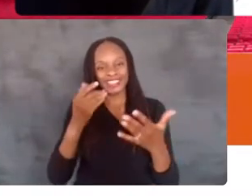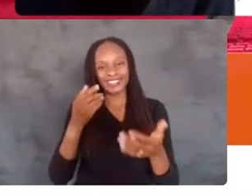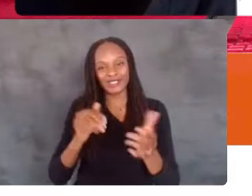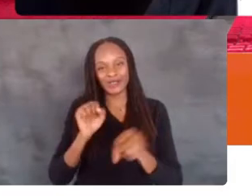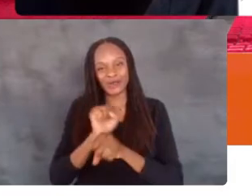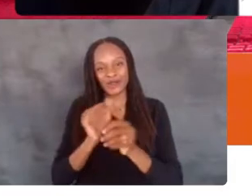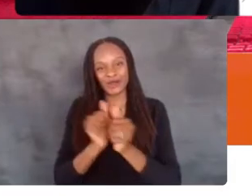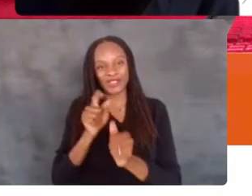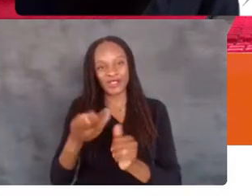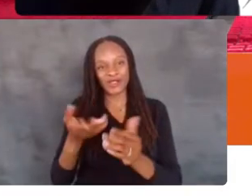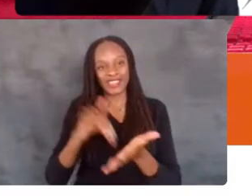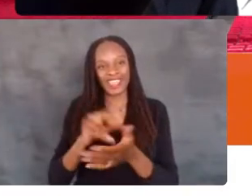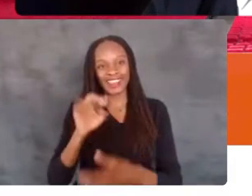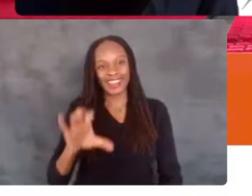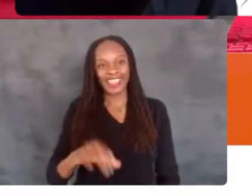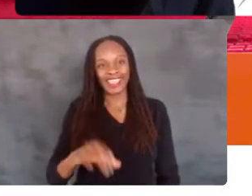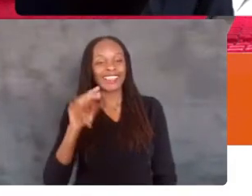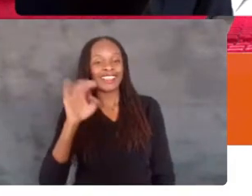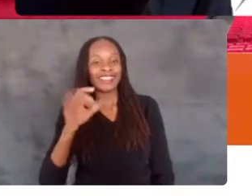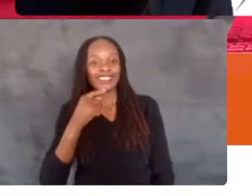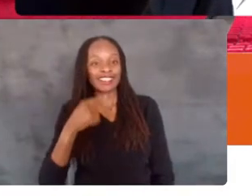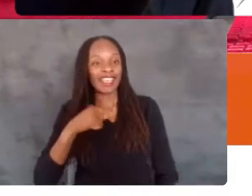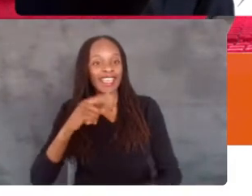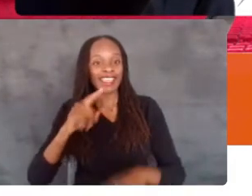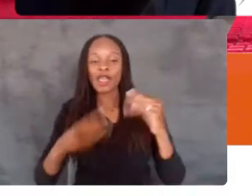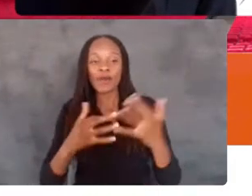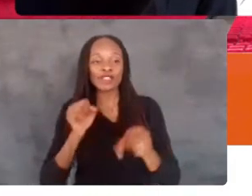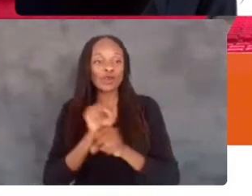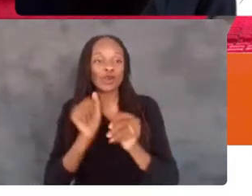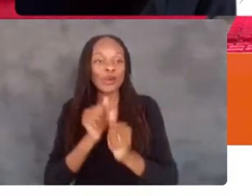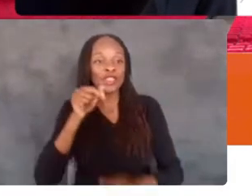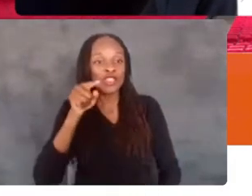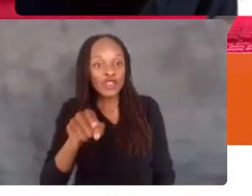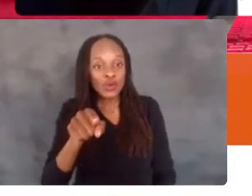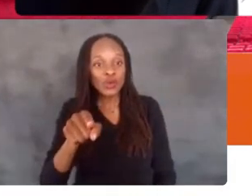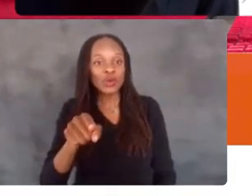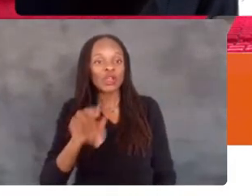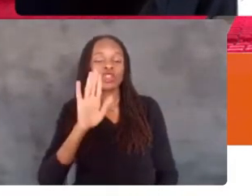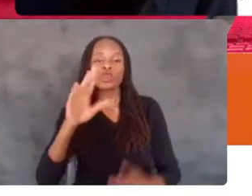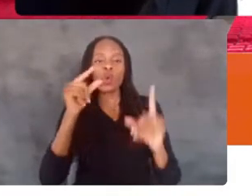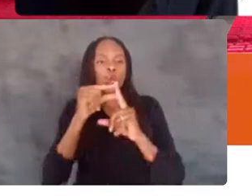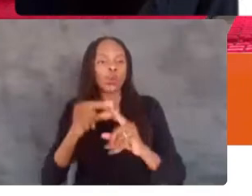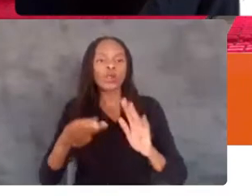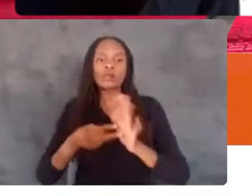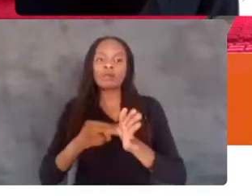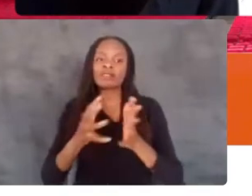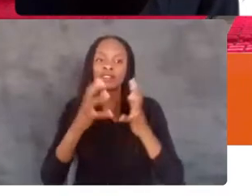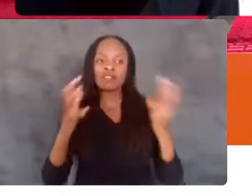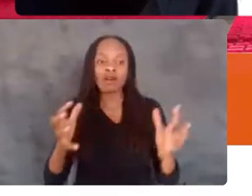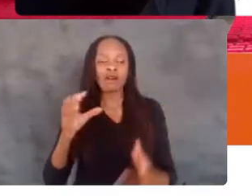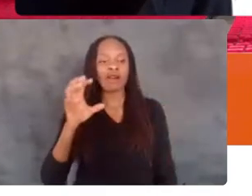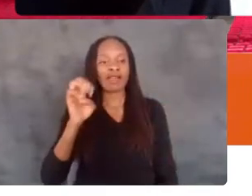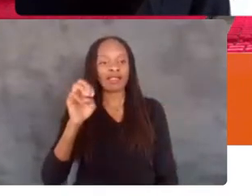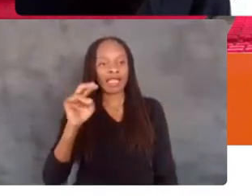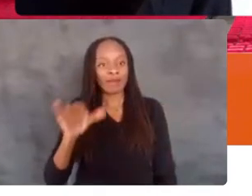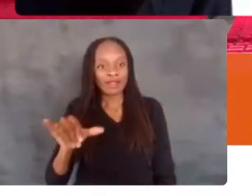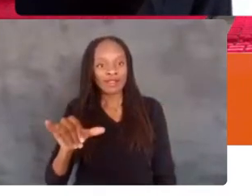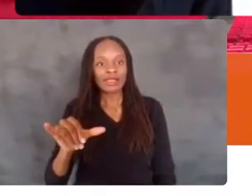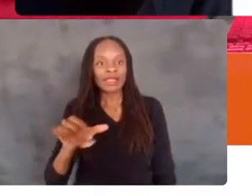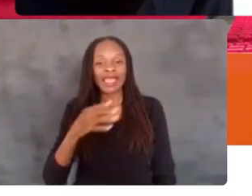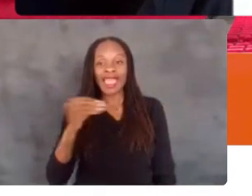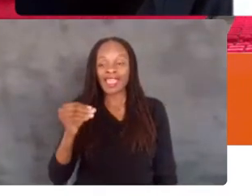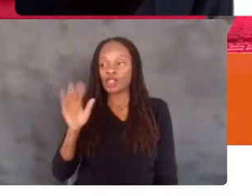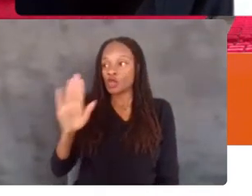Well, I can't wait to work with you. And, you know, your words mean so much, Emily and yours, Amy.